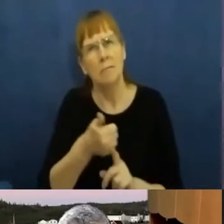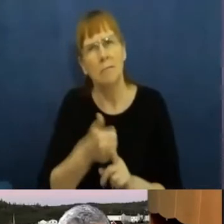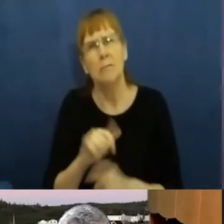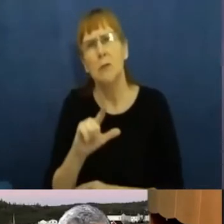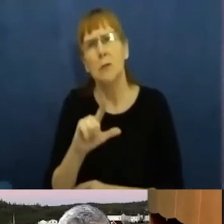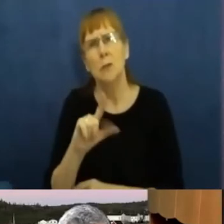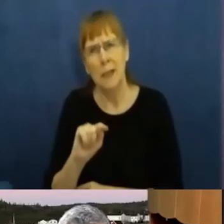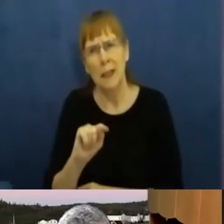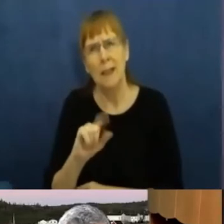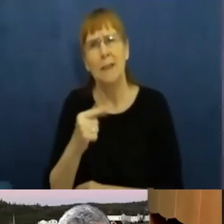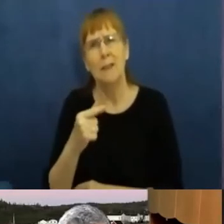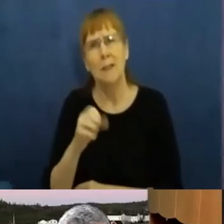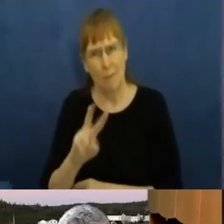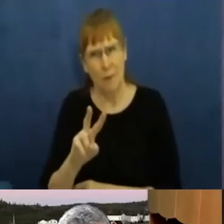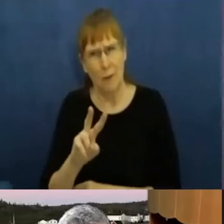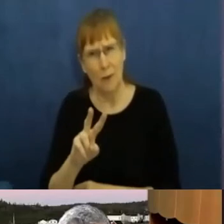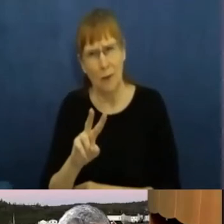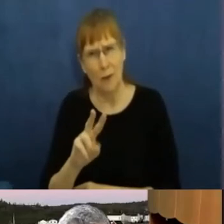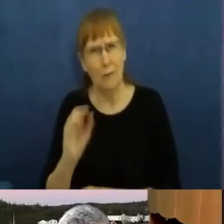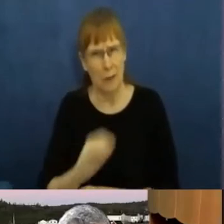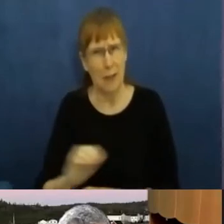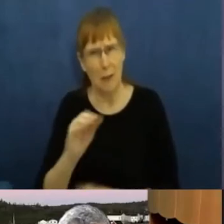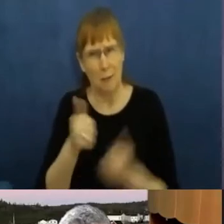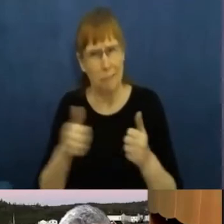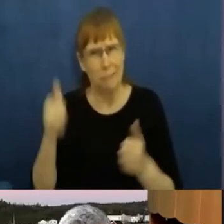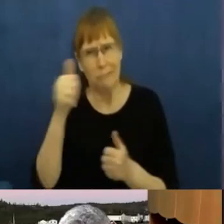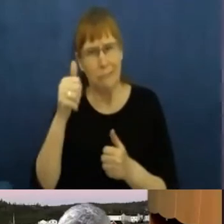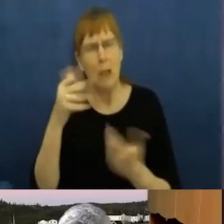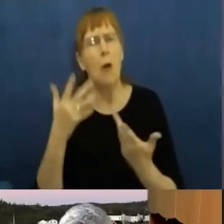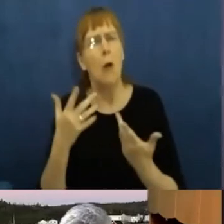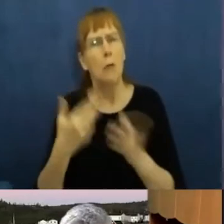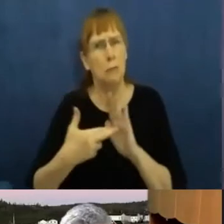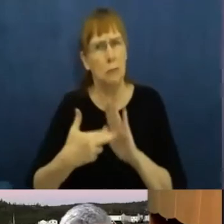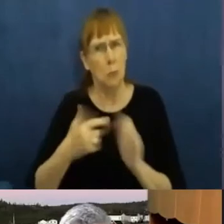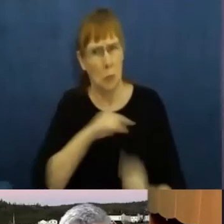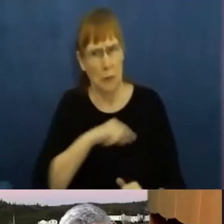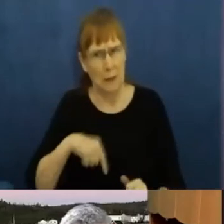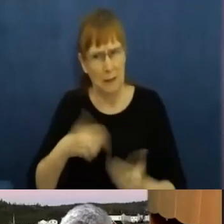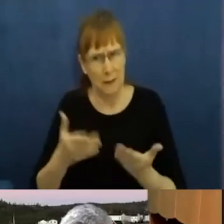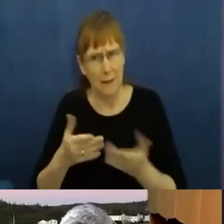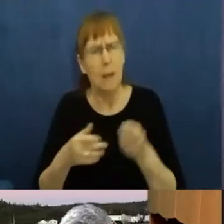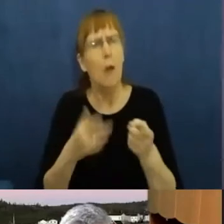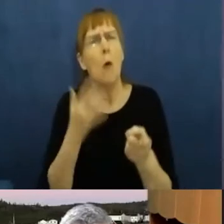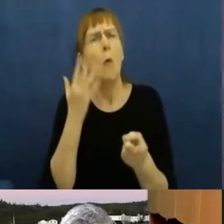in this particular conversation at this particular juncture in time?